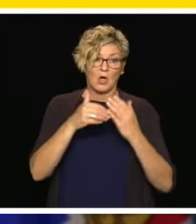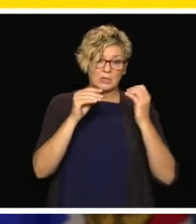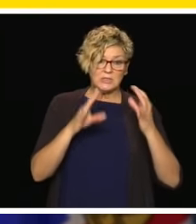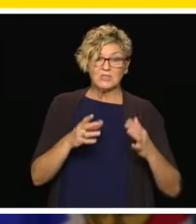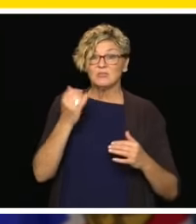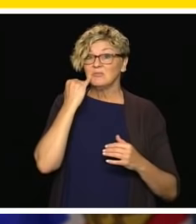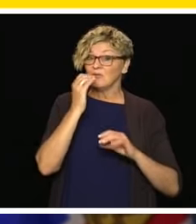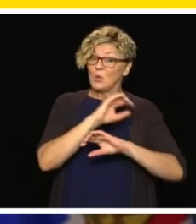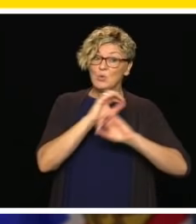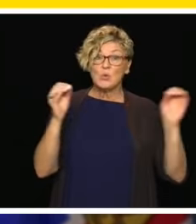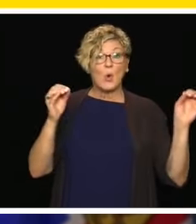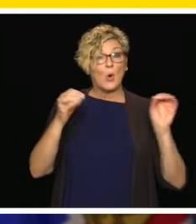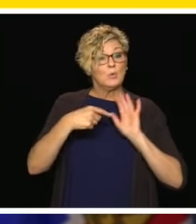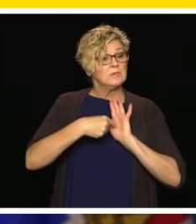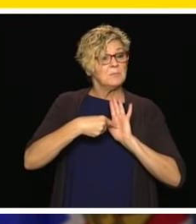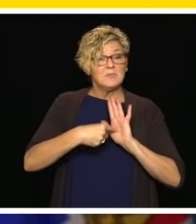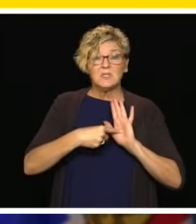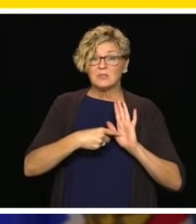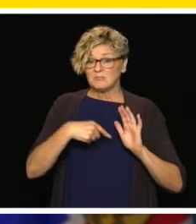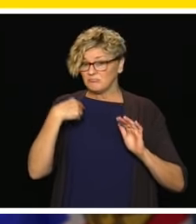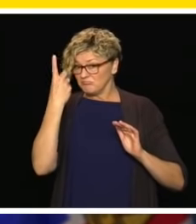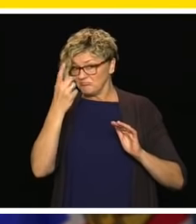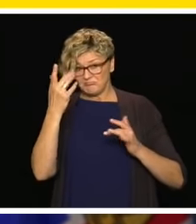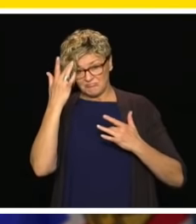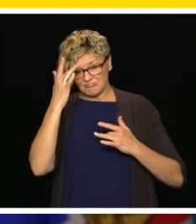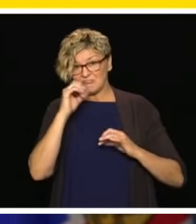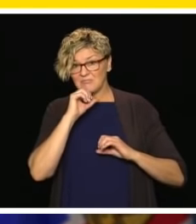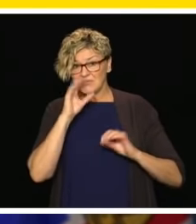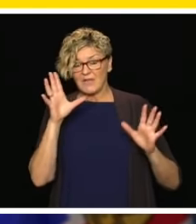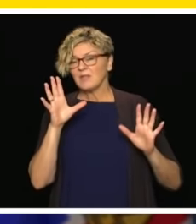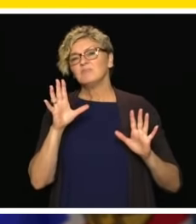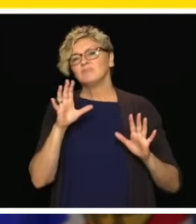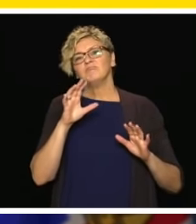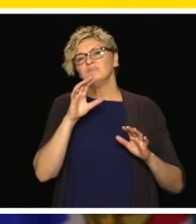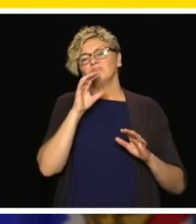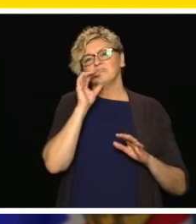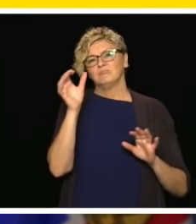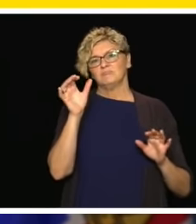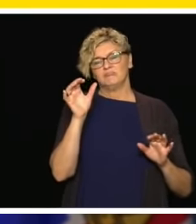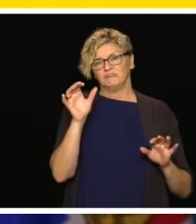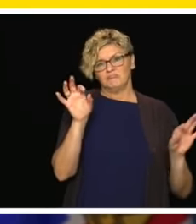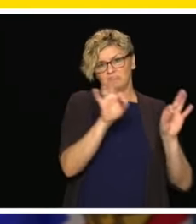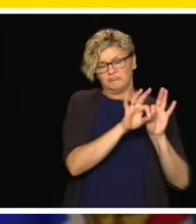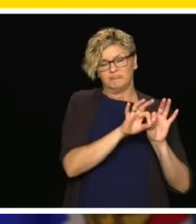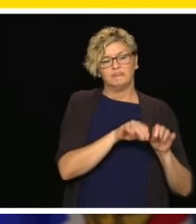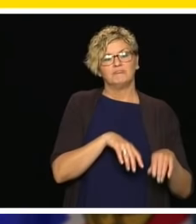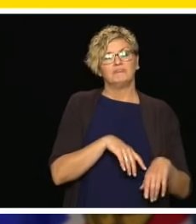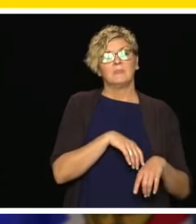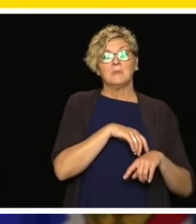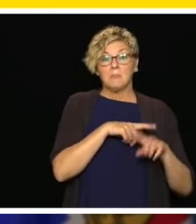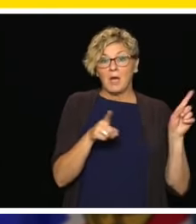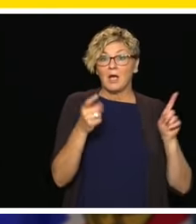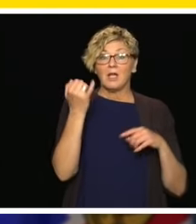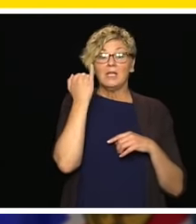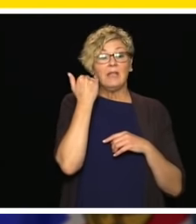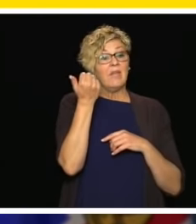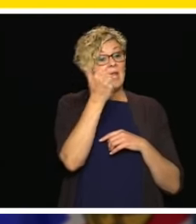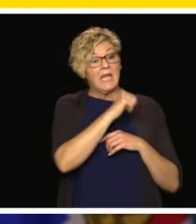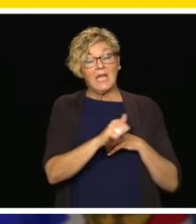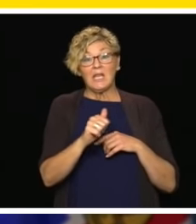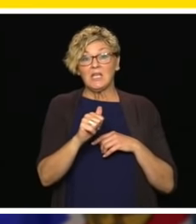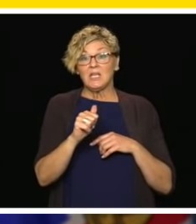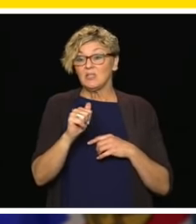we will be, as I said, monitoring very closely and it is a very high priority for any child or